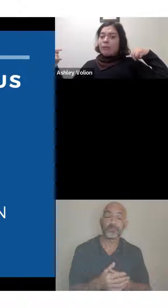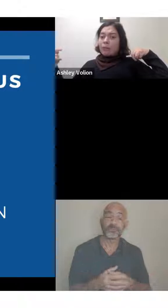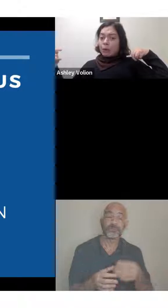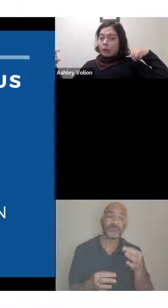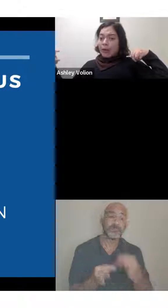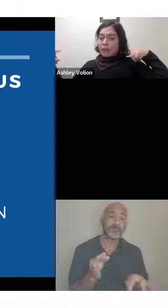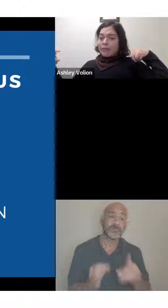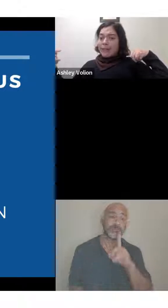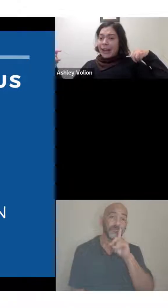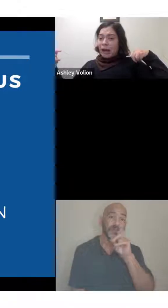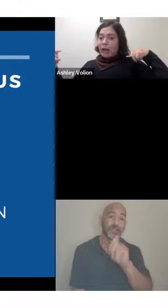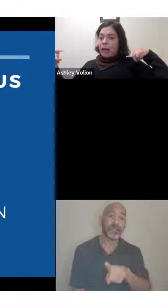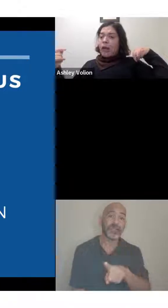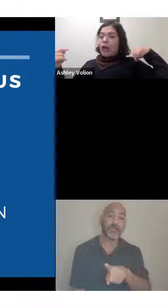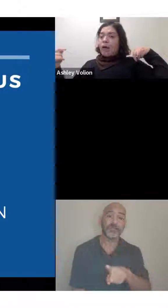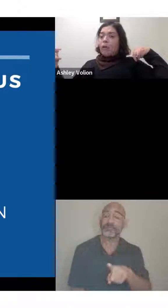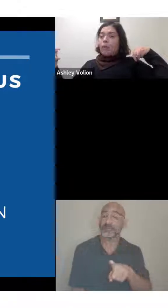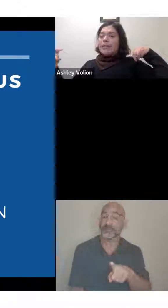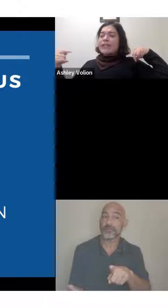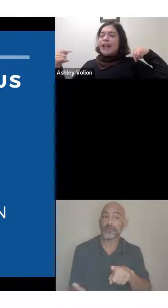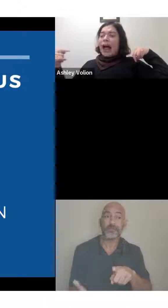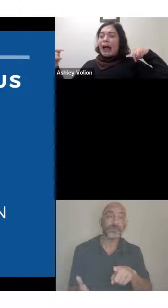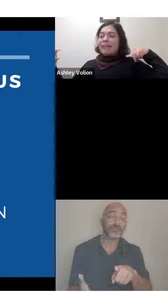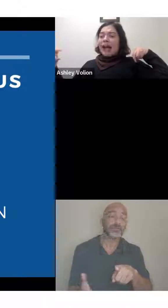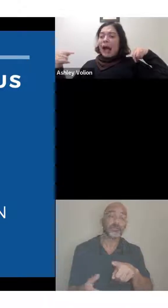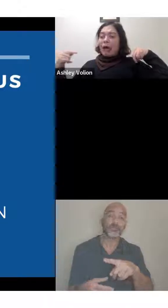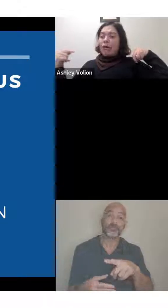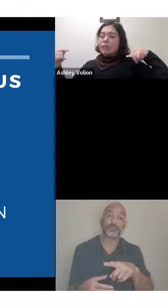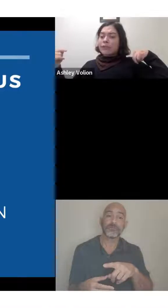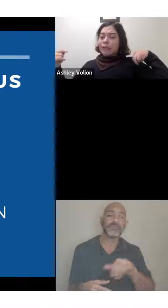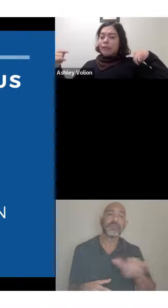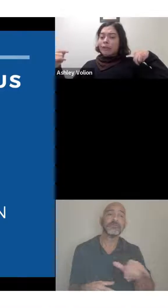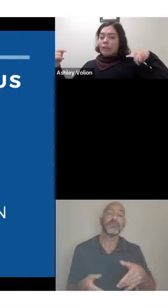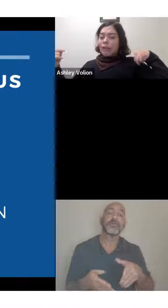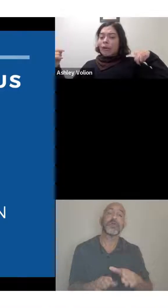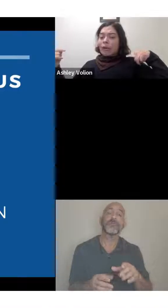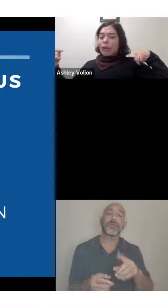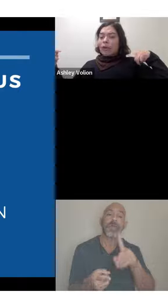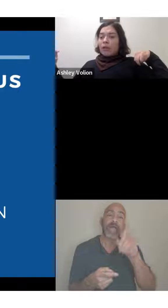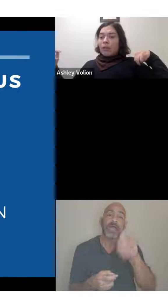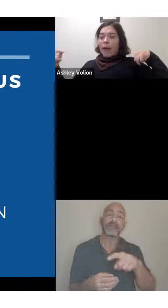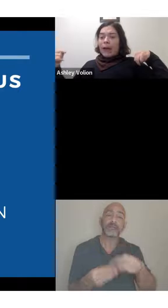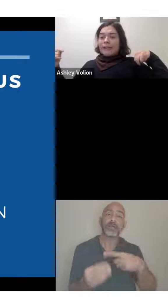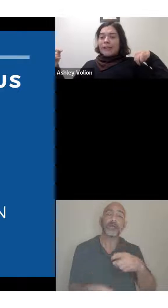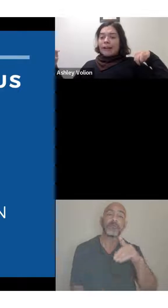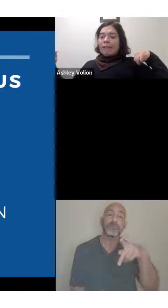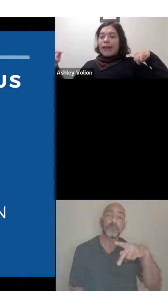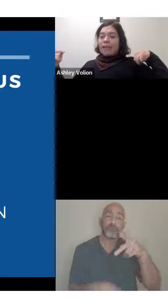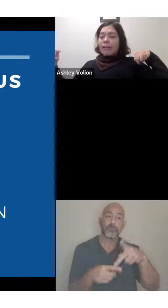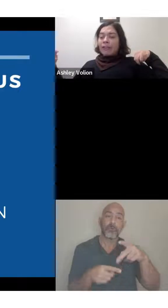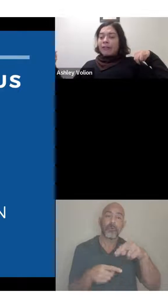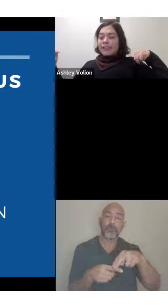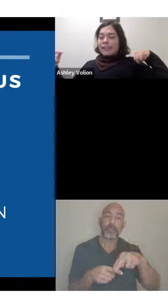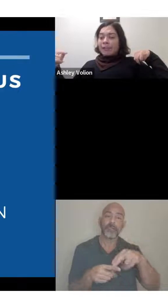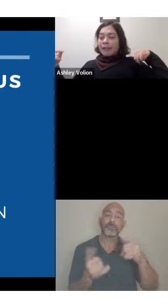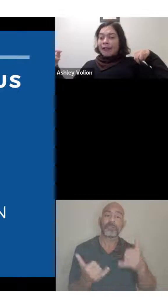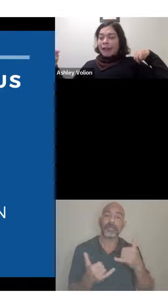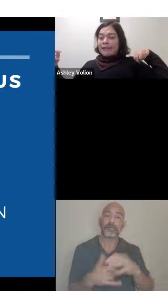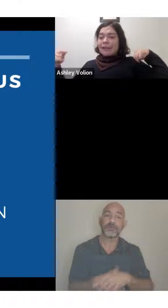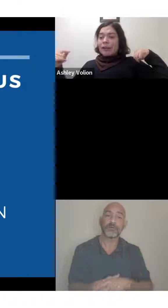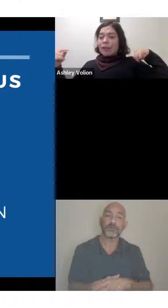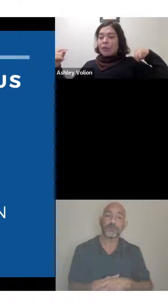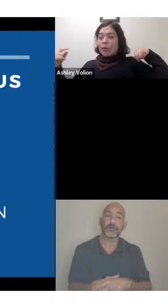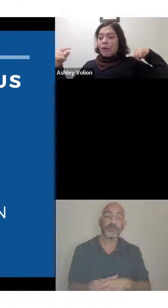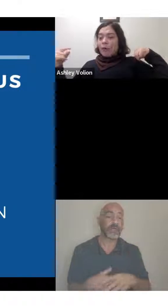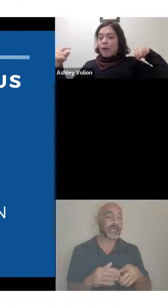people's pronouns now, we should ask how do you identify with your disability.